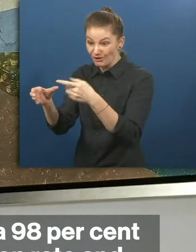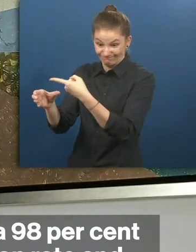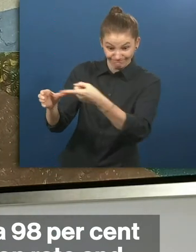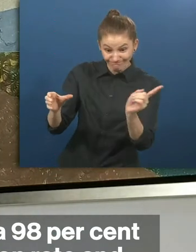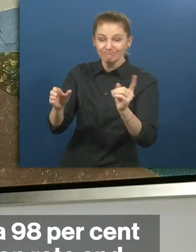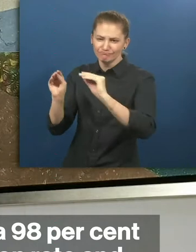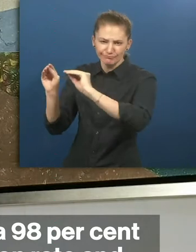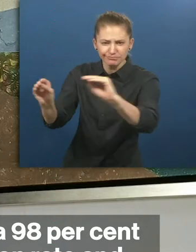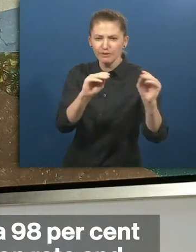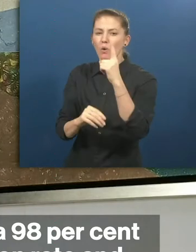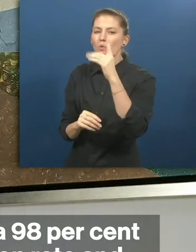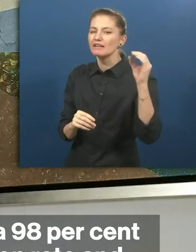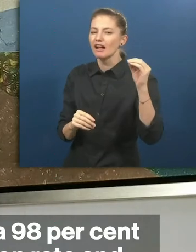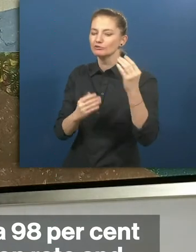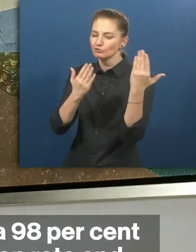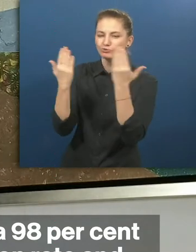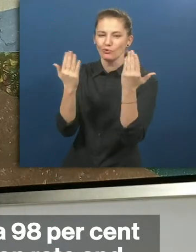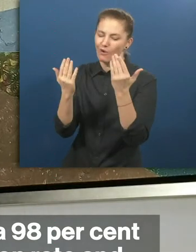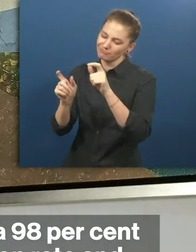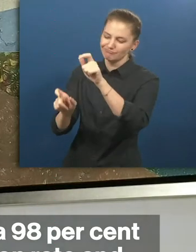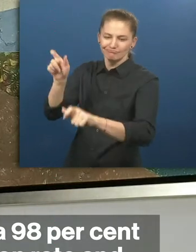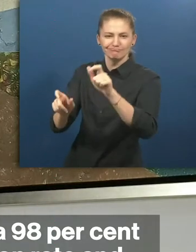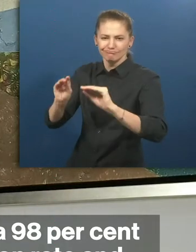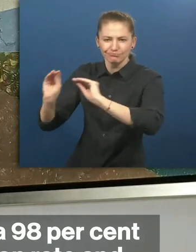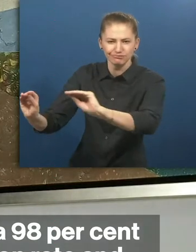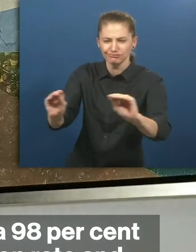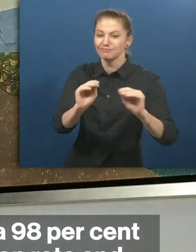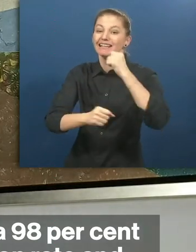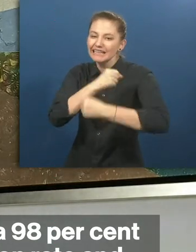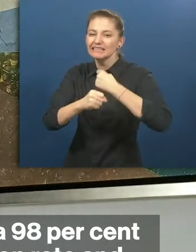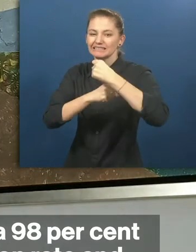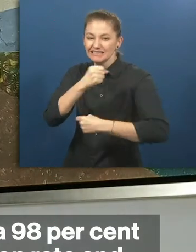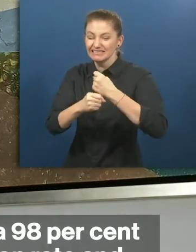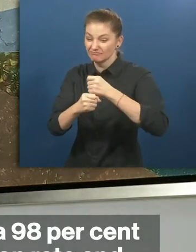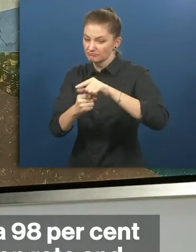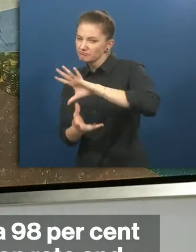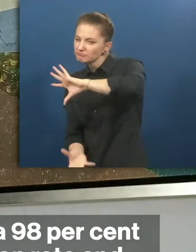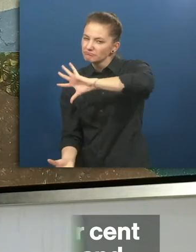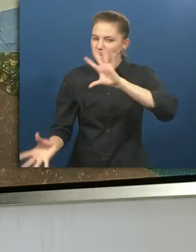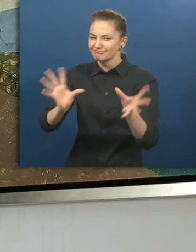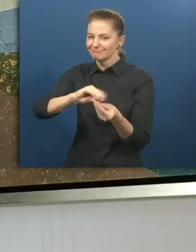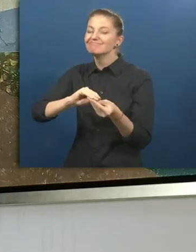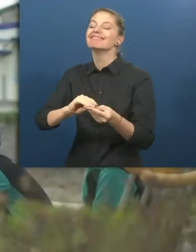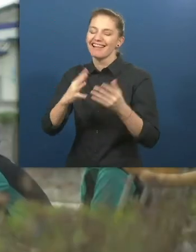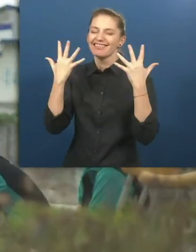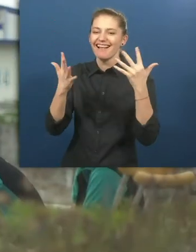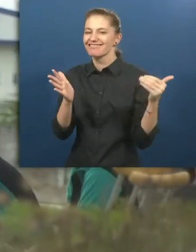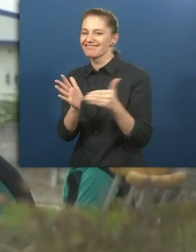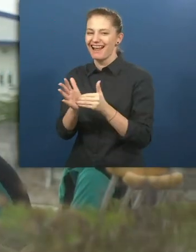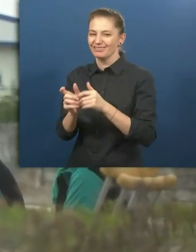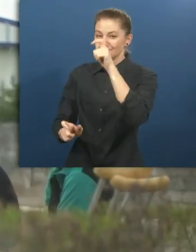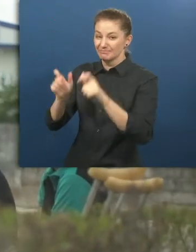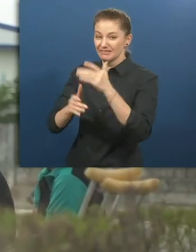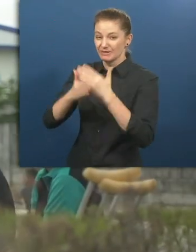year respectively and collectively produce 10,000 persons with disability ready for employment and